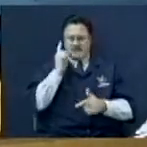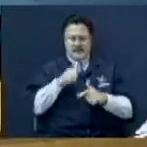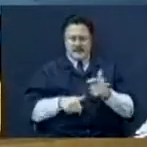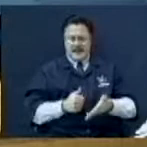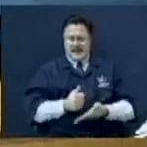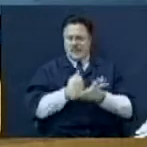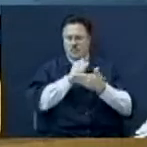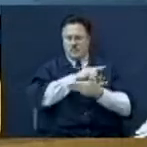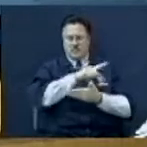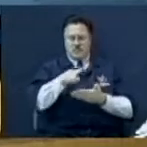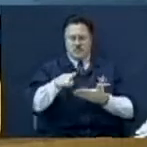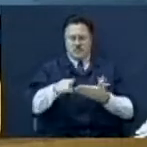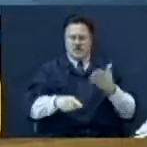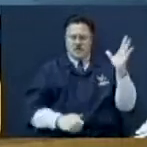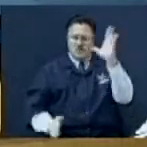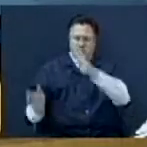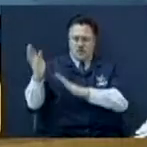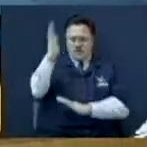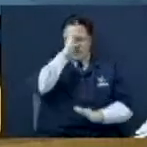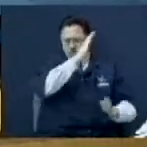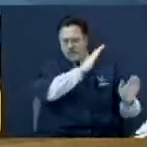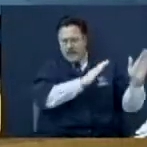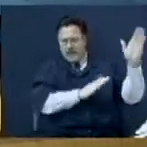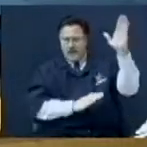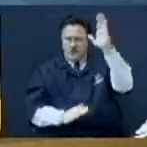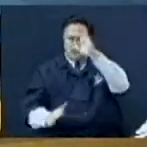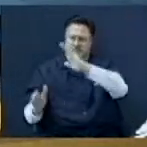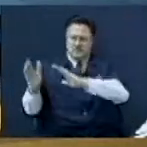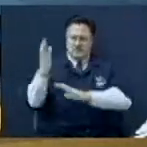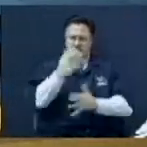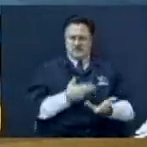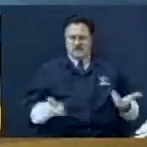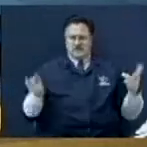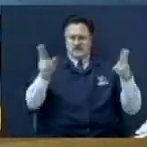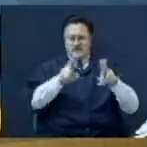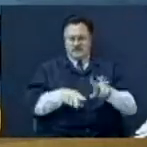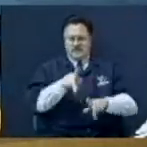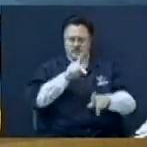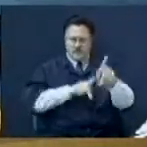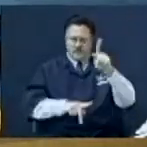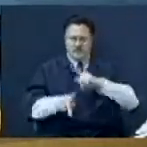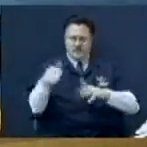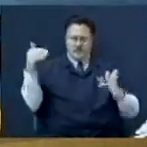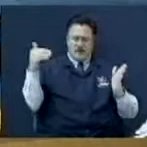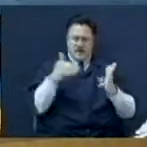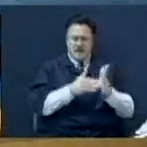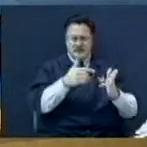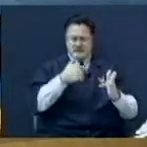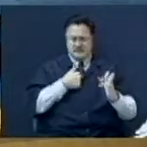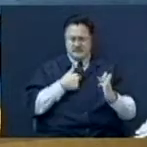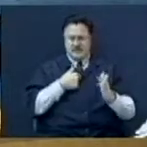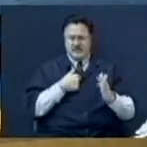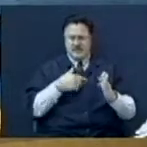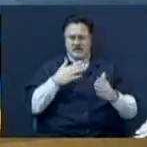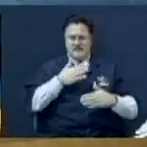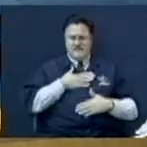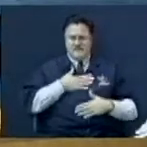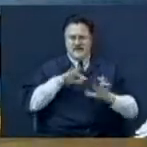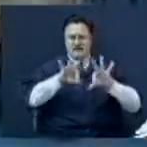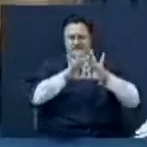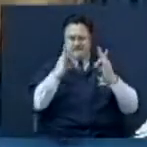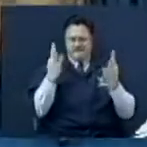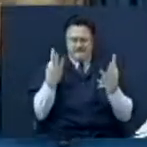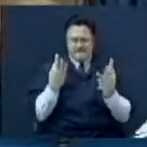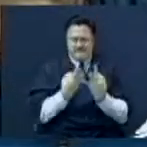You said, preacher, when the battle's raging, when people are going to ugle at me and my children, when they're throwing rocks at me, what do I do?